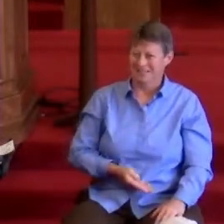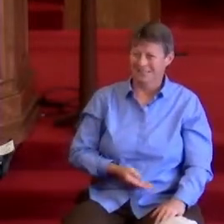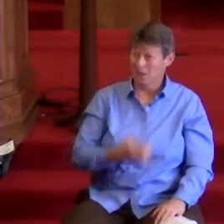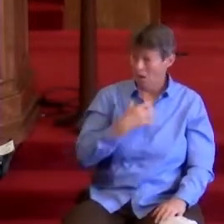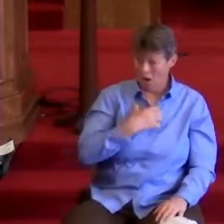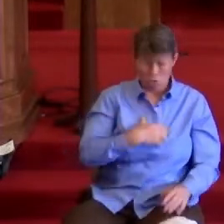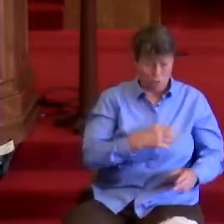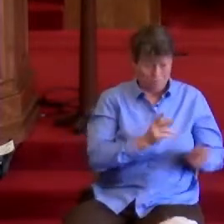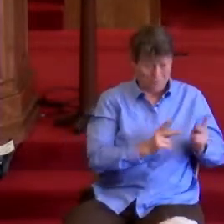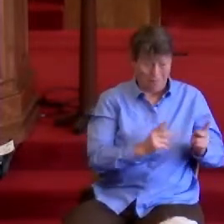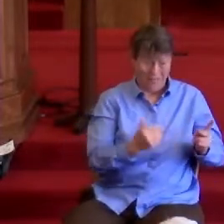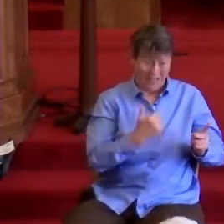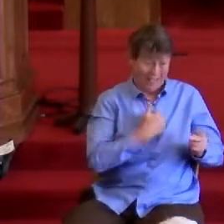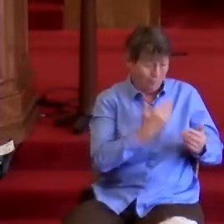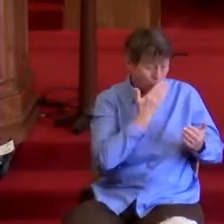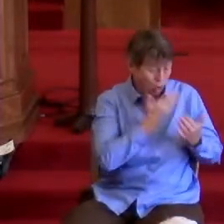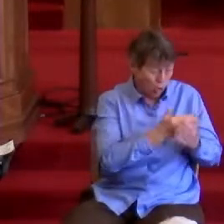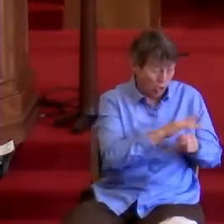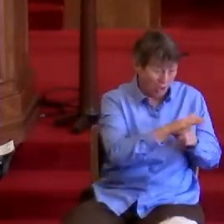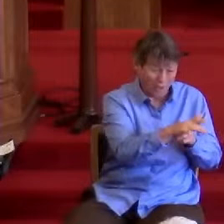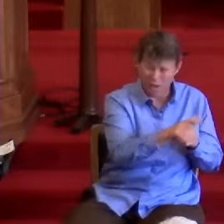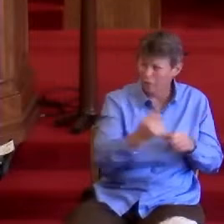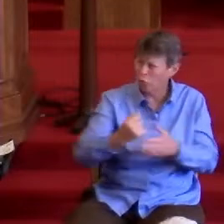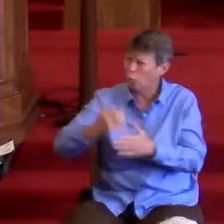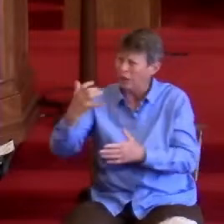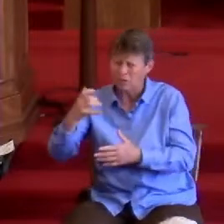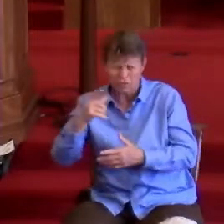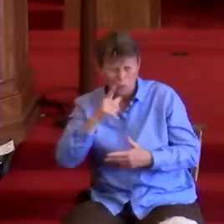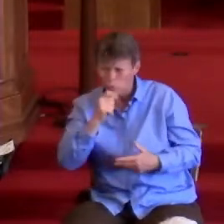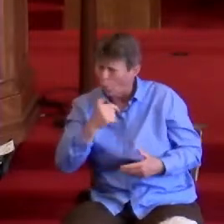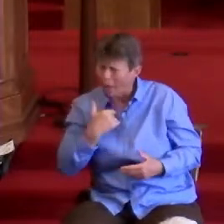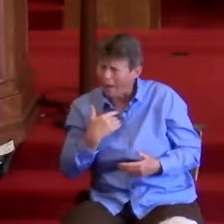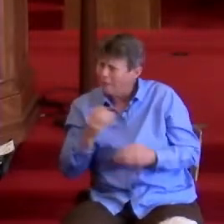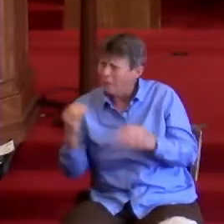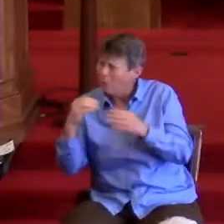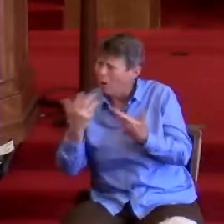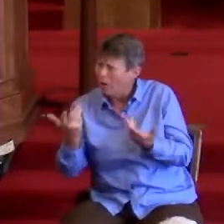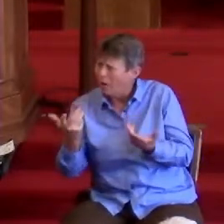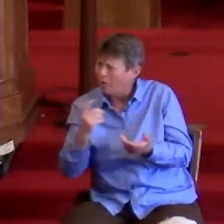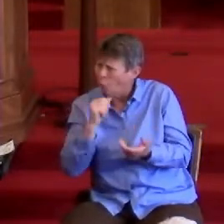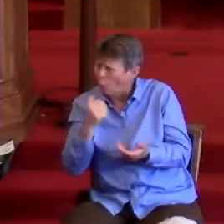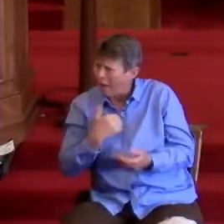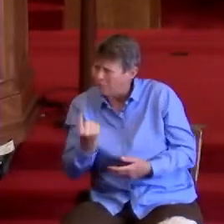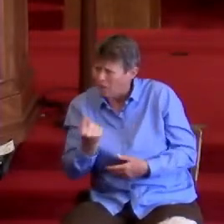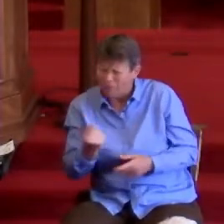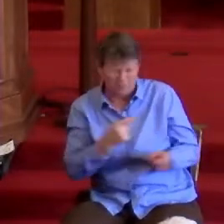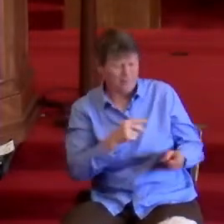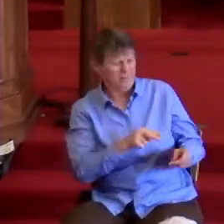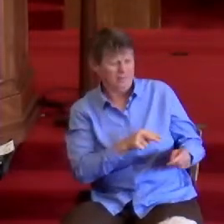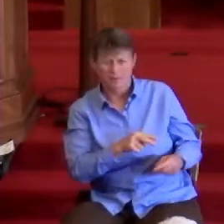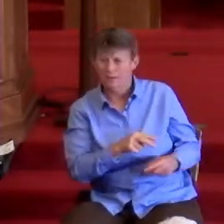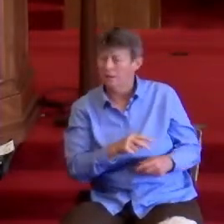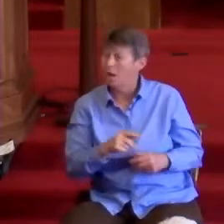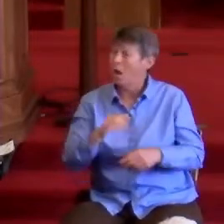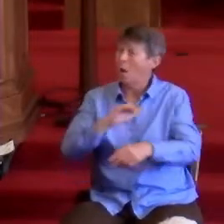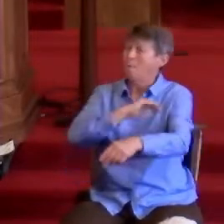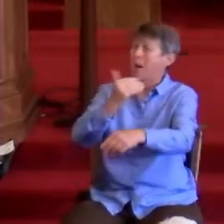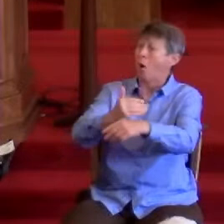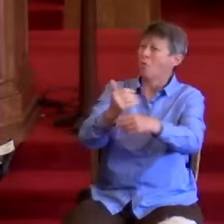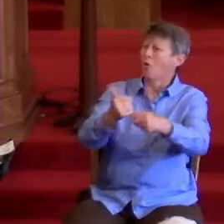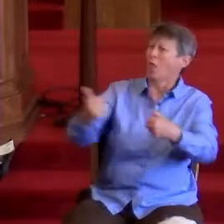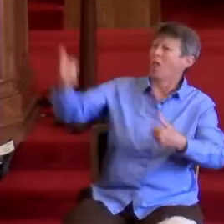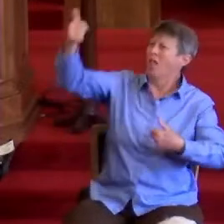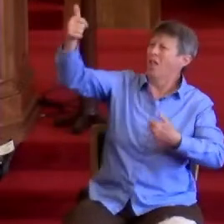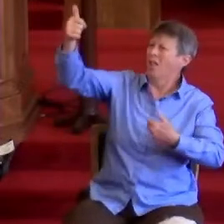good things isn't going to please the rich walking away empty-handed. The powerful brought down from their thrones while the humble are